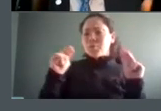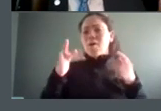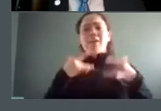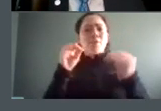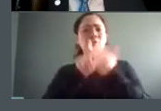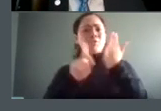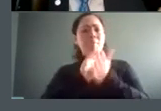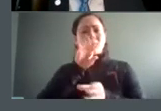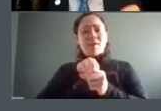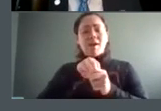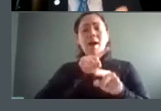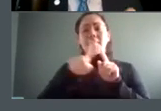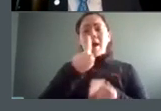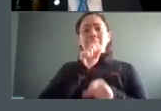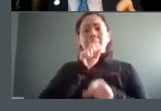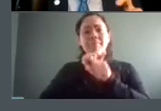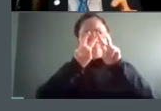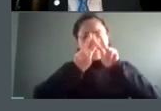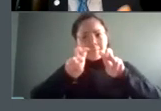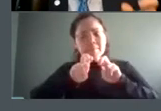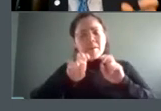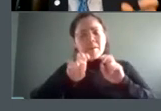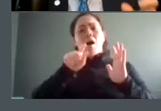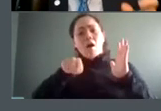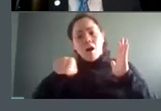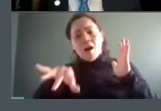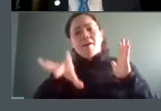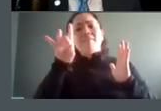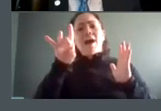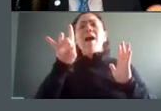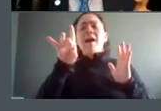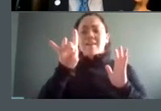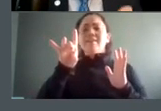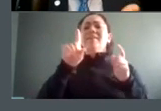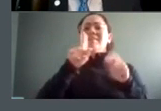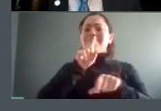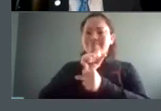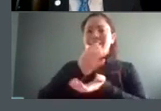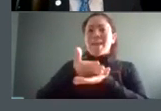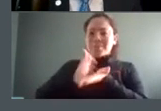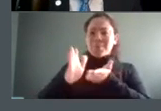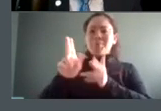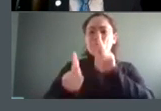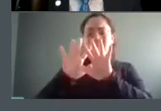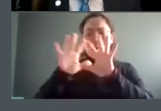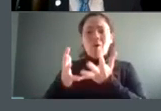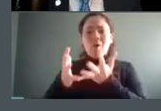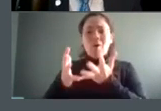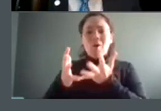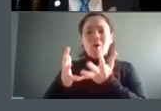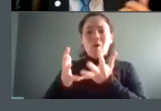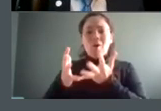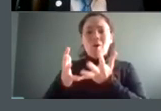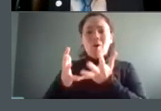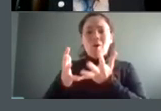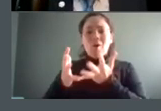as it plays out it does in fact exclude a group of uh of individuals that are in a protected group and